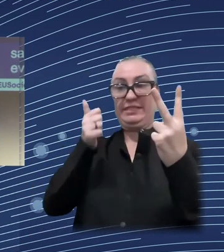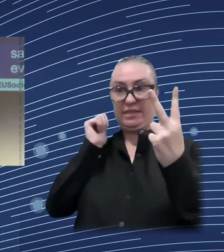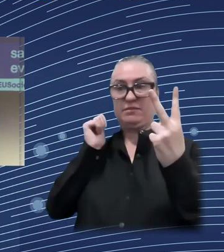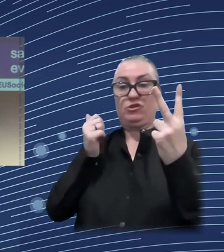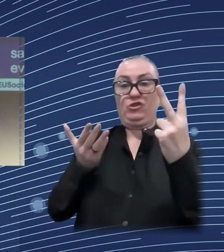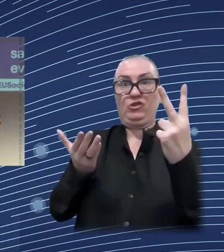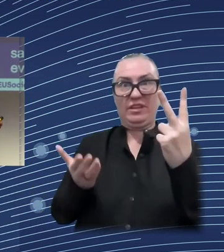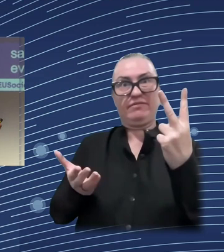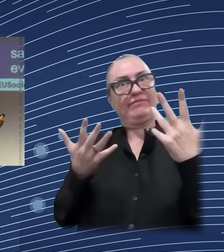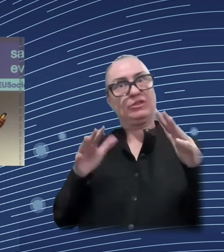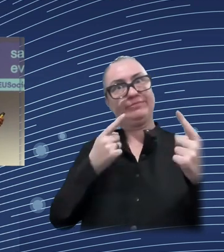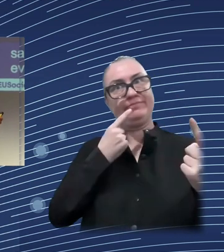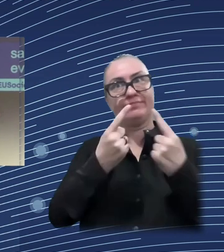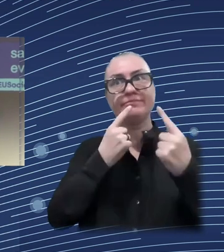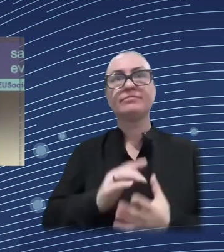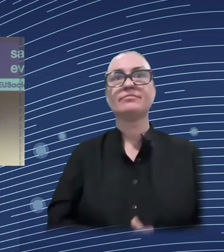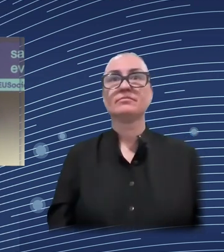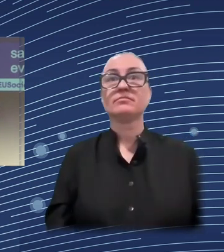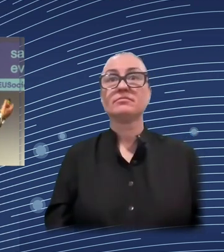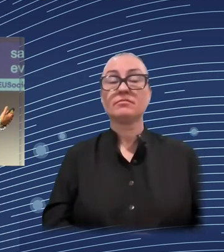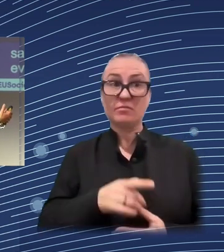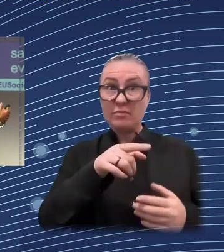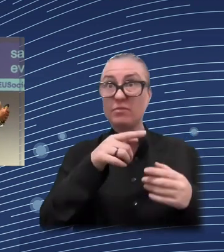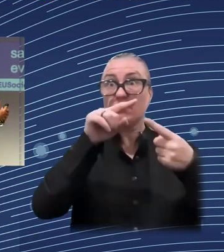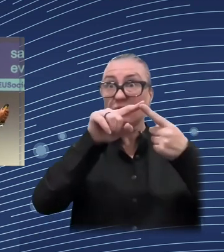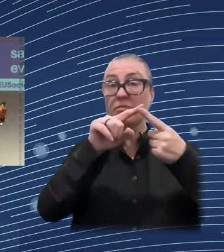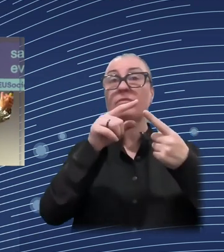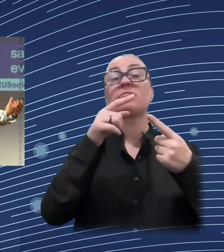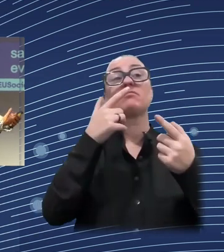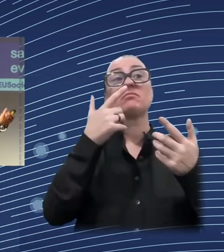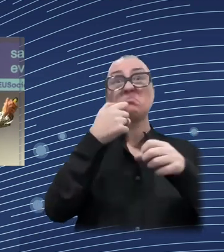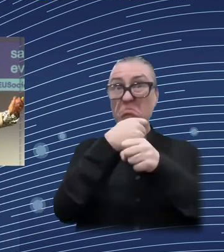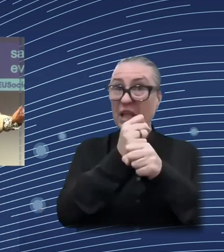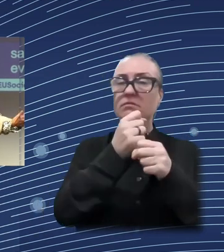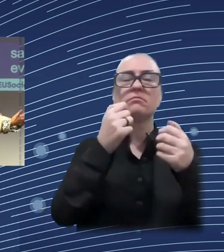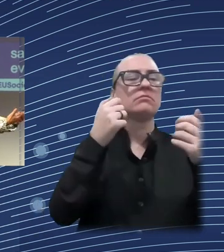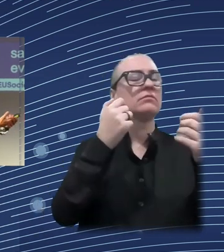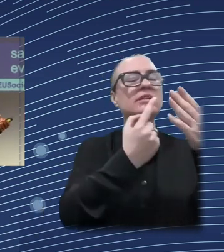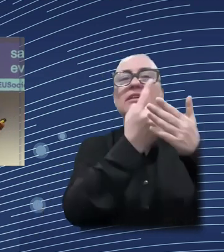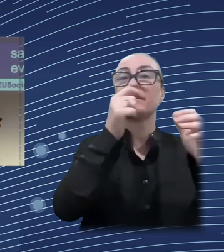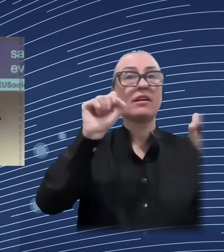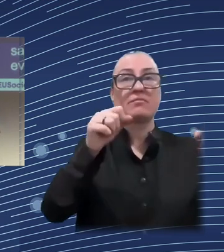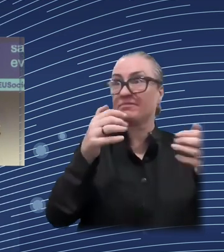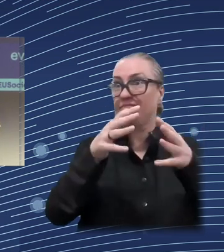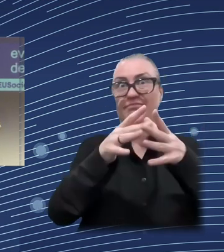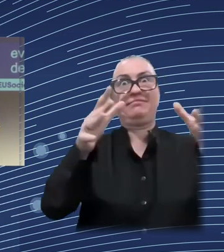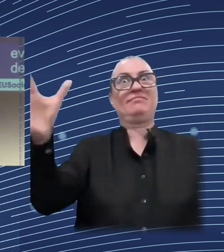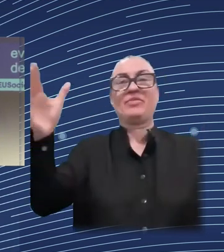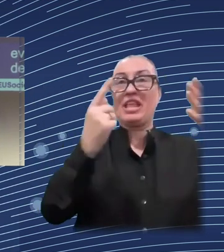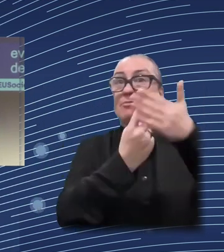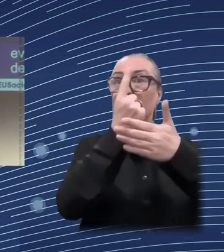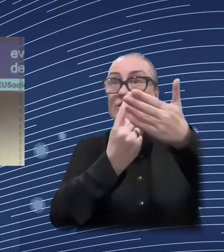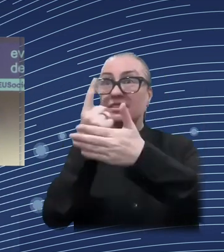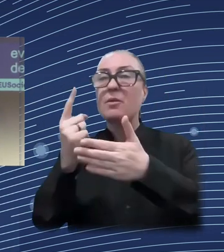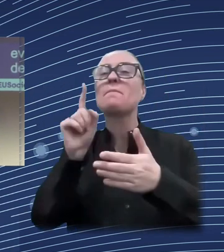these public interventions is that once you decide how to intervene, it is very important